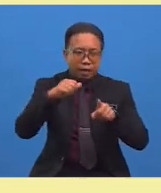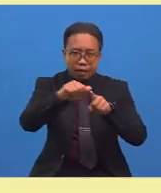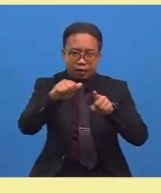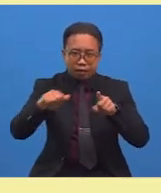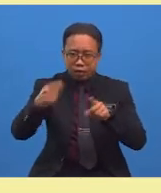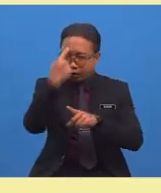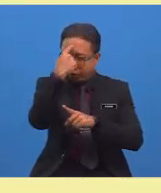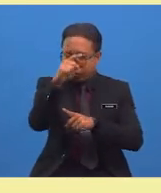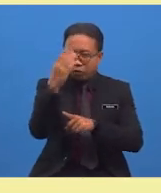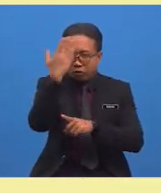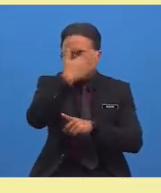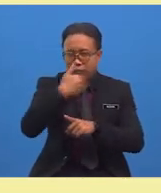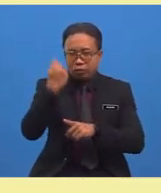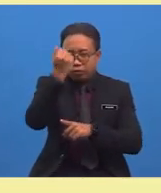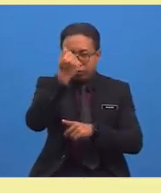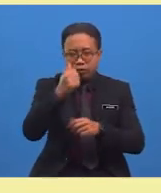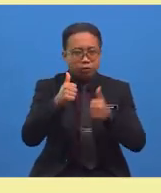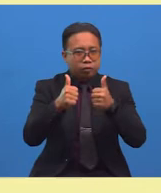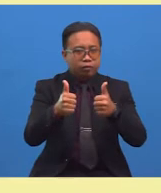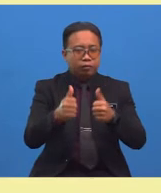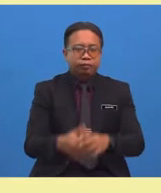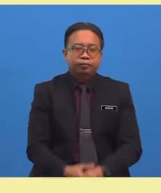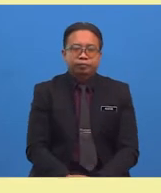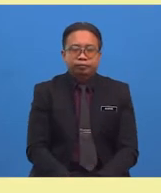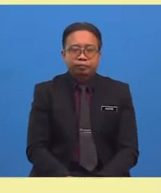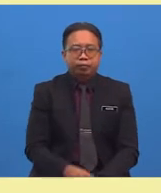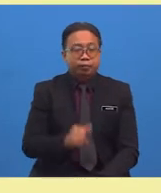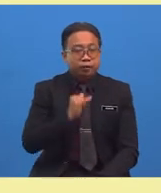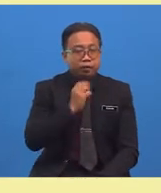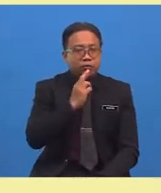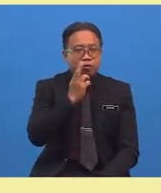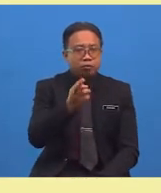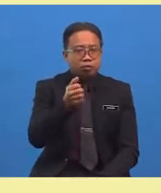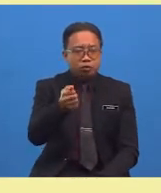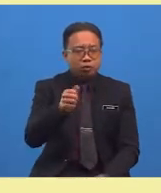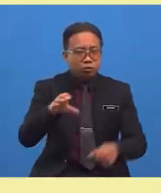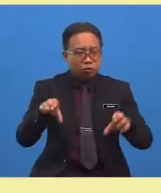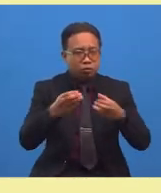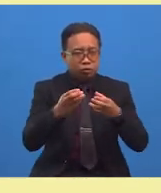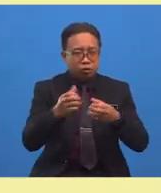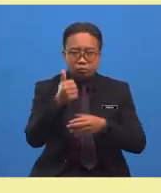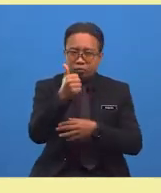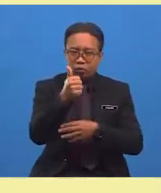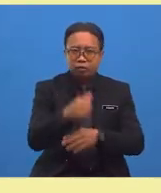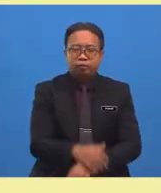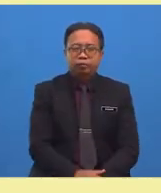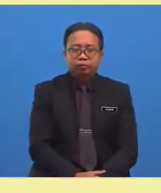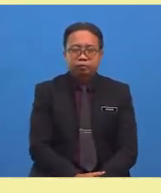for beautiful? Good job. I am sure you are doing great.